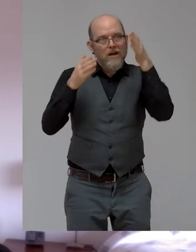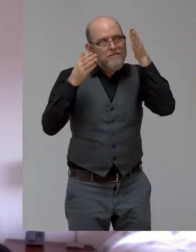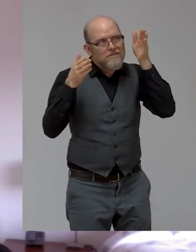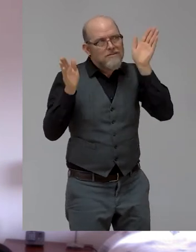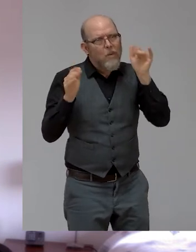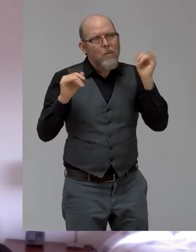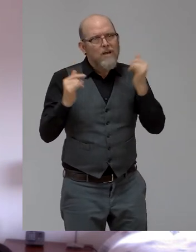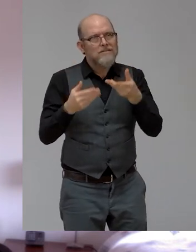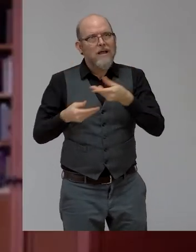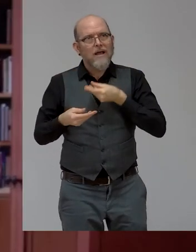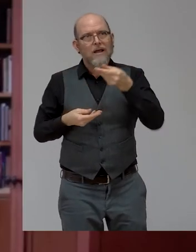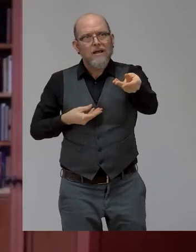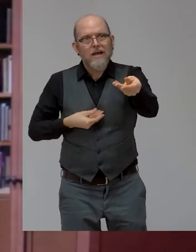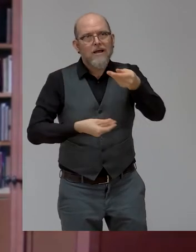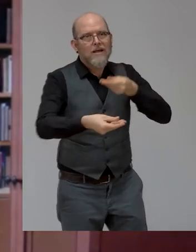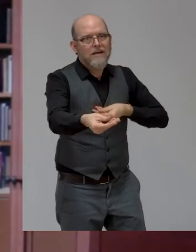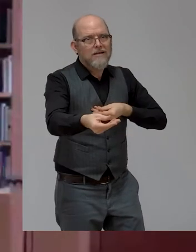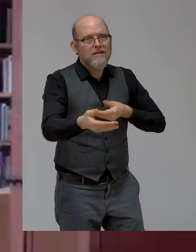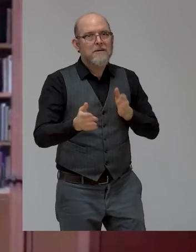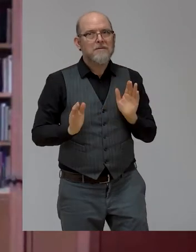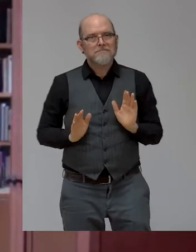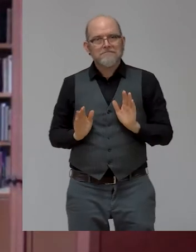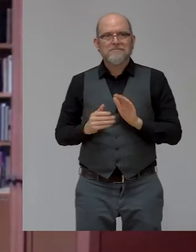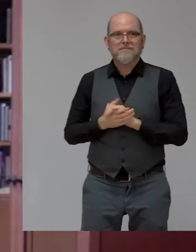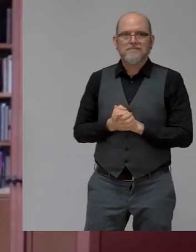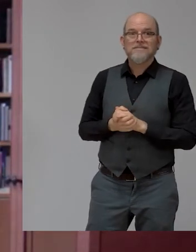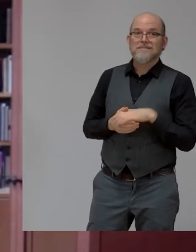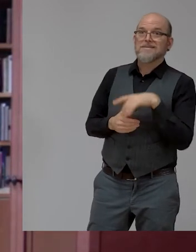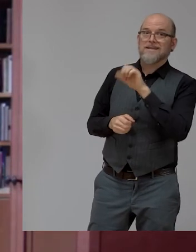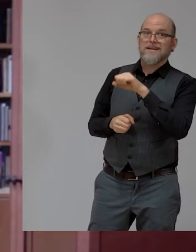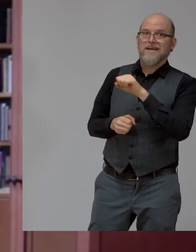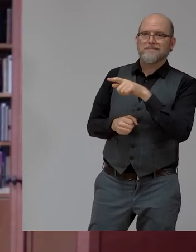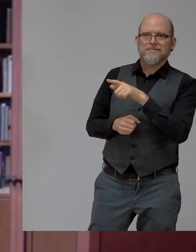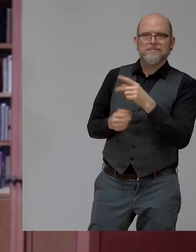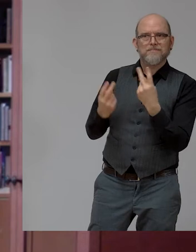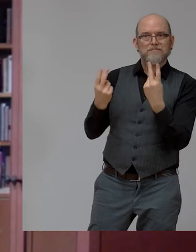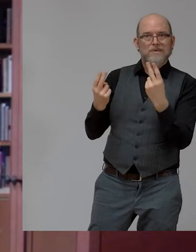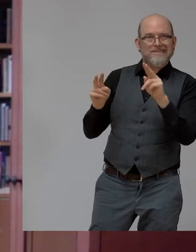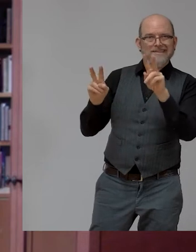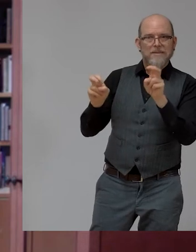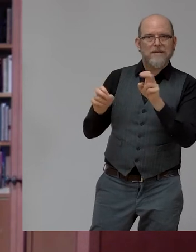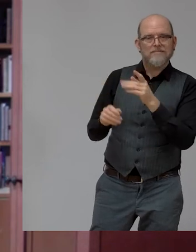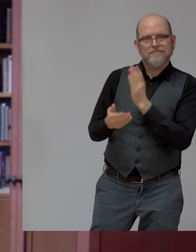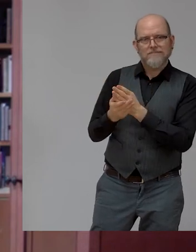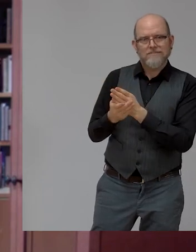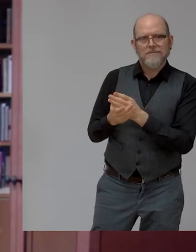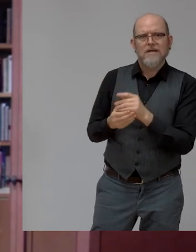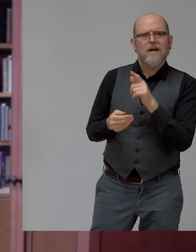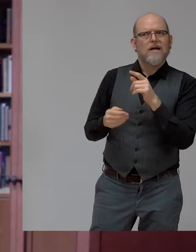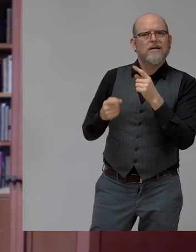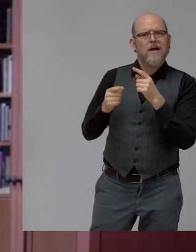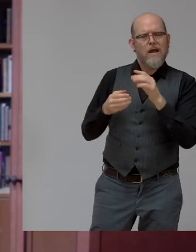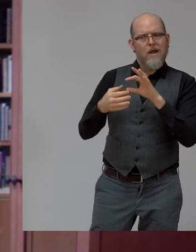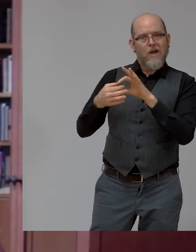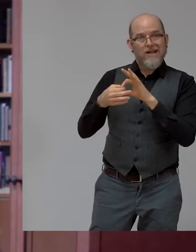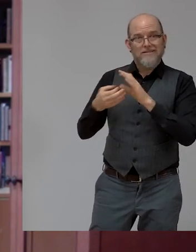effective. Well, I think, though, you've picked up on something important because many of the organizations that try to get people with disabilities